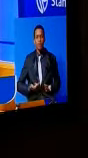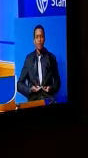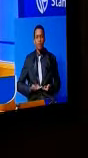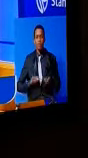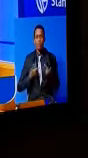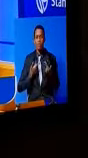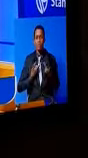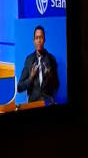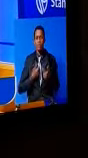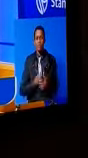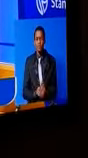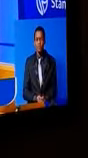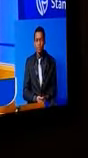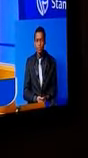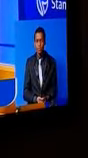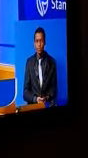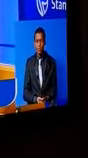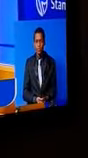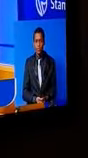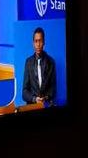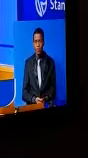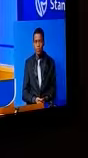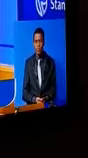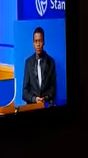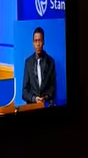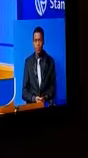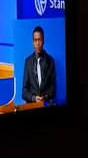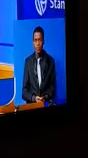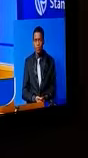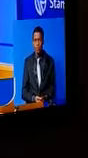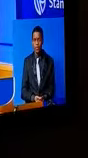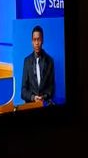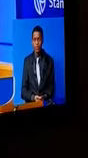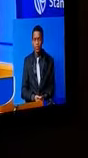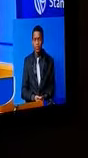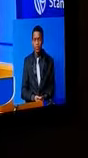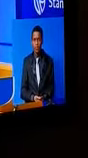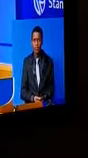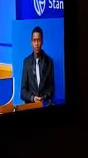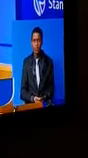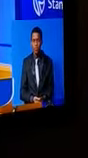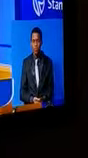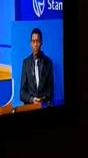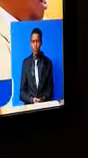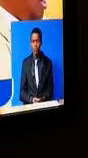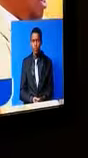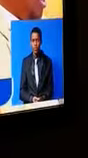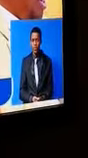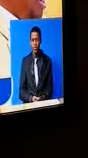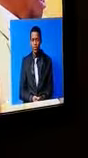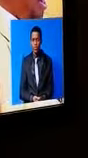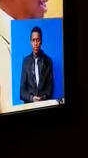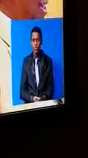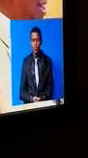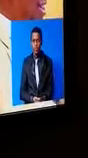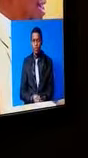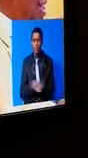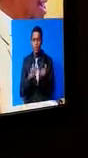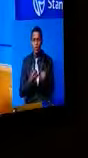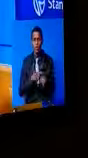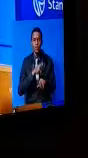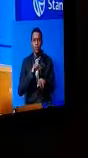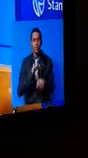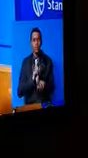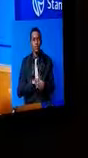not. It's not. It's a beginning of a new era. And it demands you to sit up and stand up. It is time for, as I said,